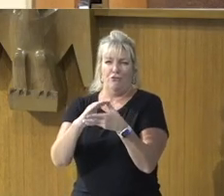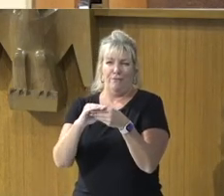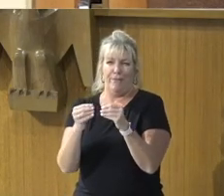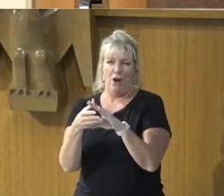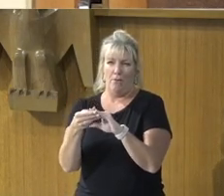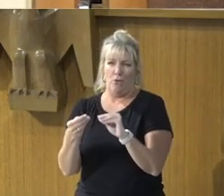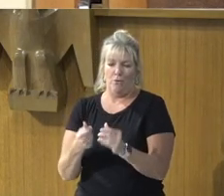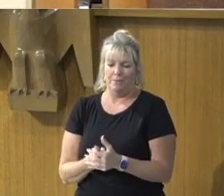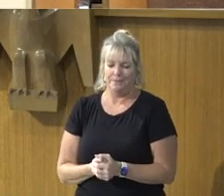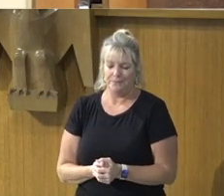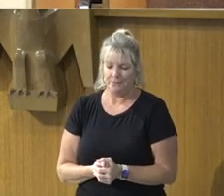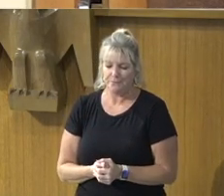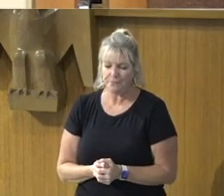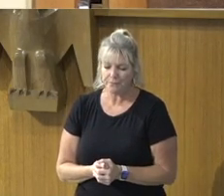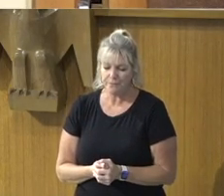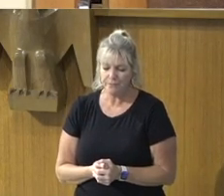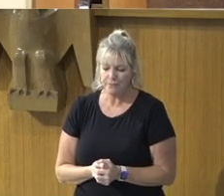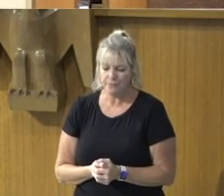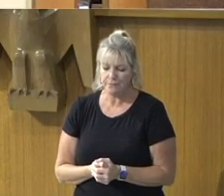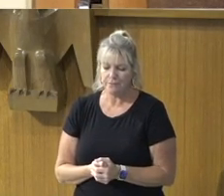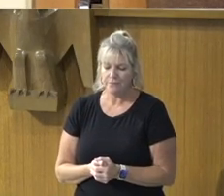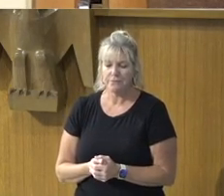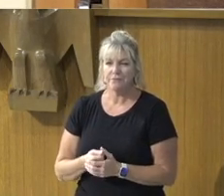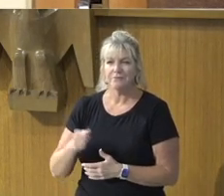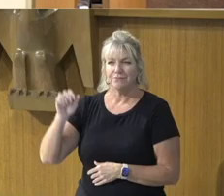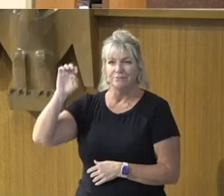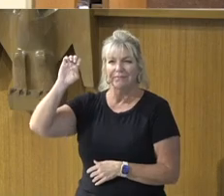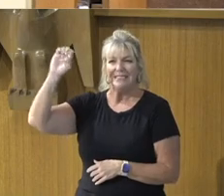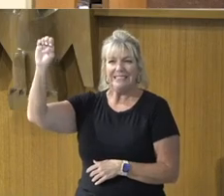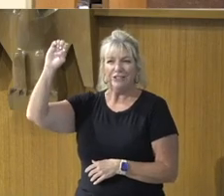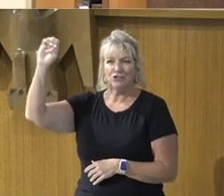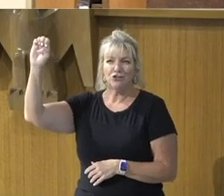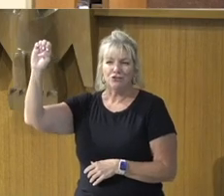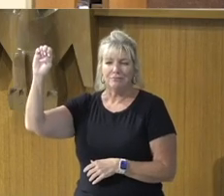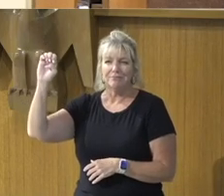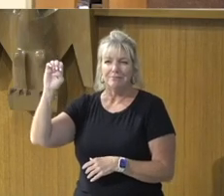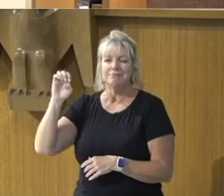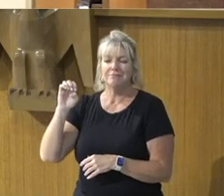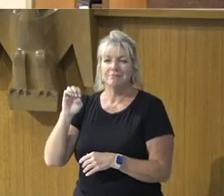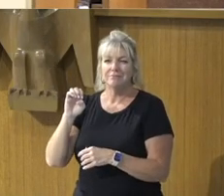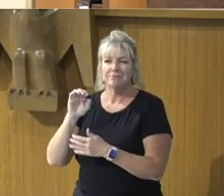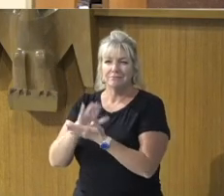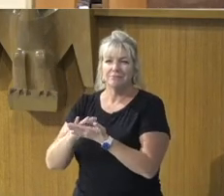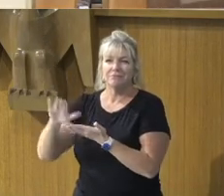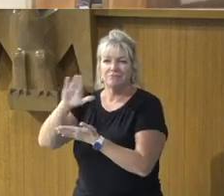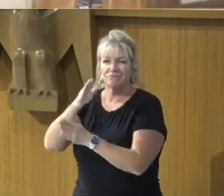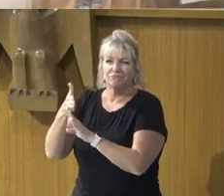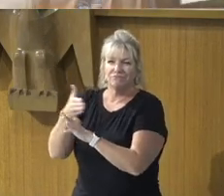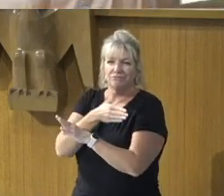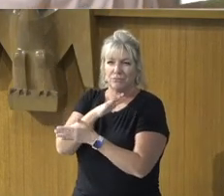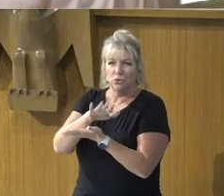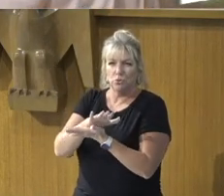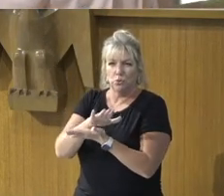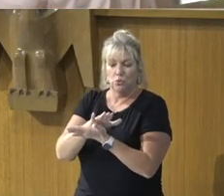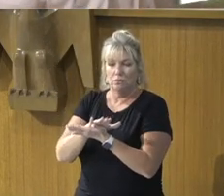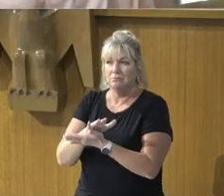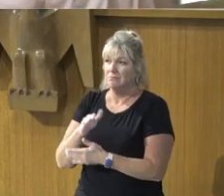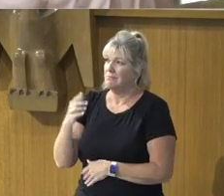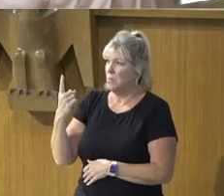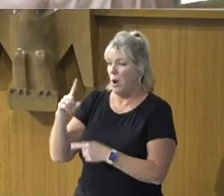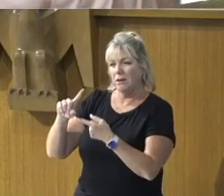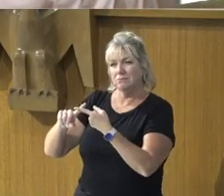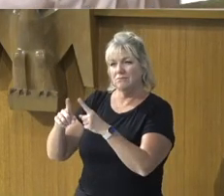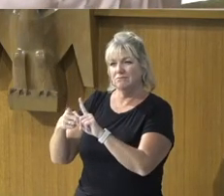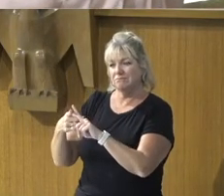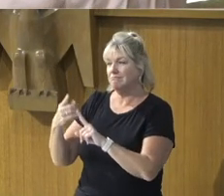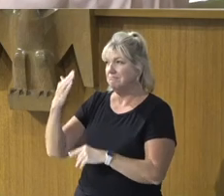In a New England prep school of my acquaintance, A determined junior, With a few